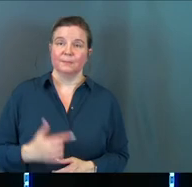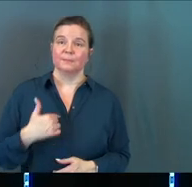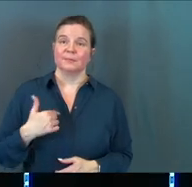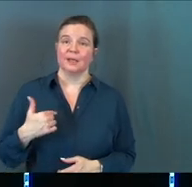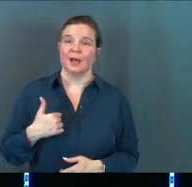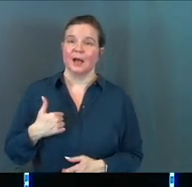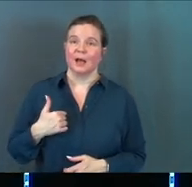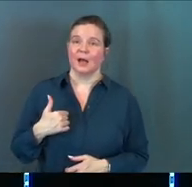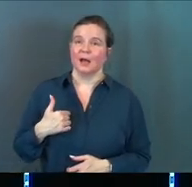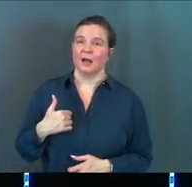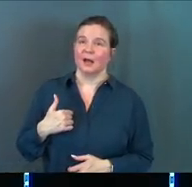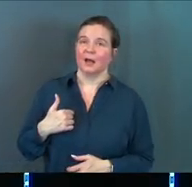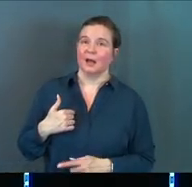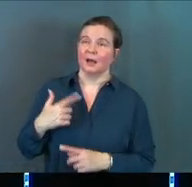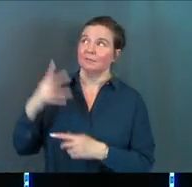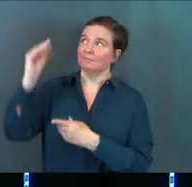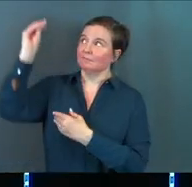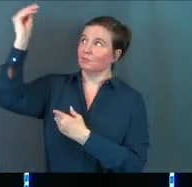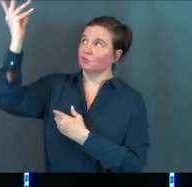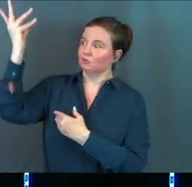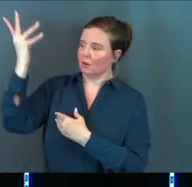I am the recipient of his grace.